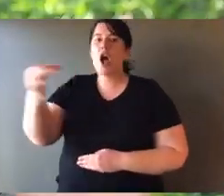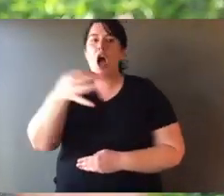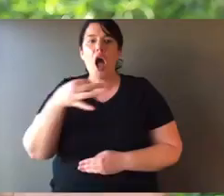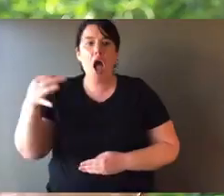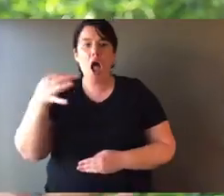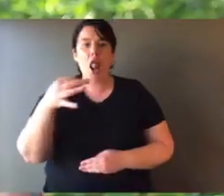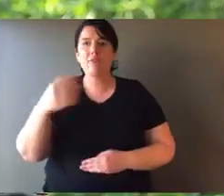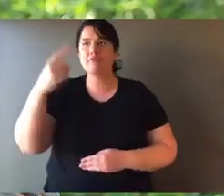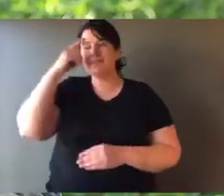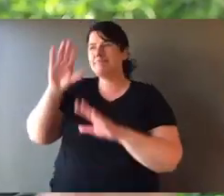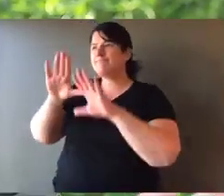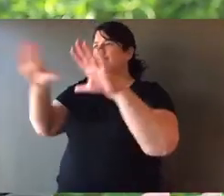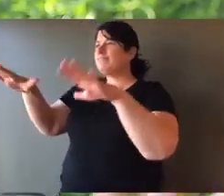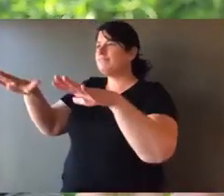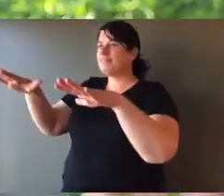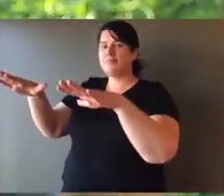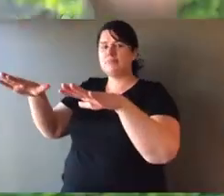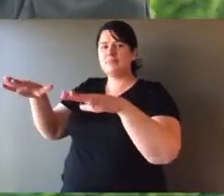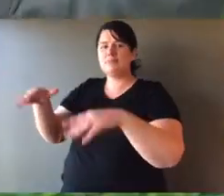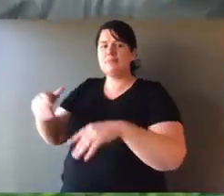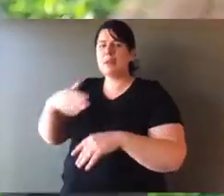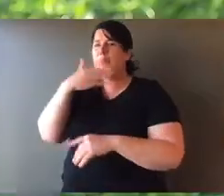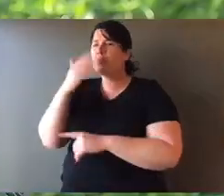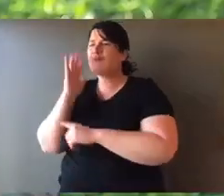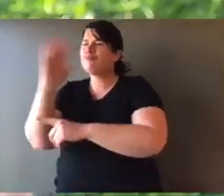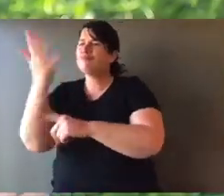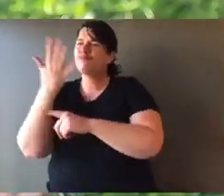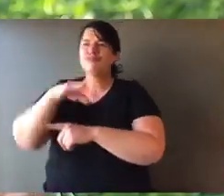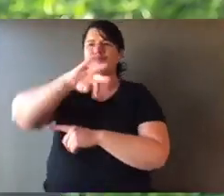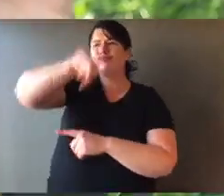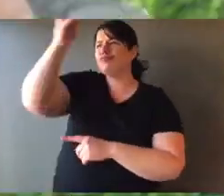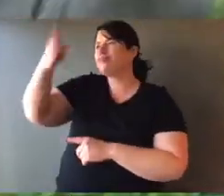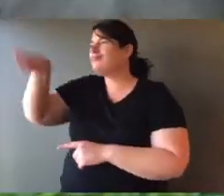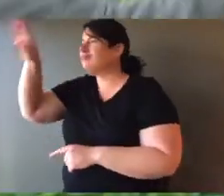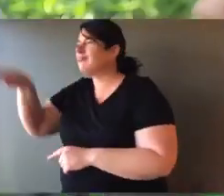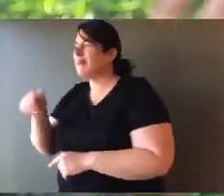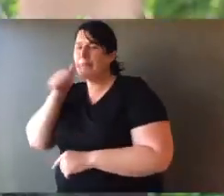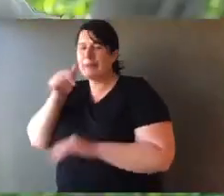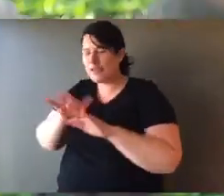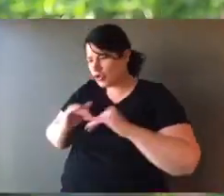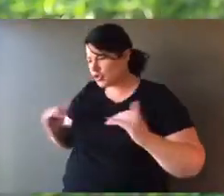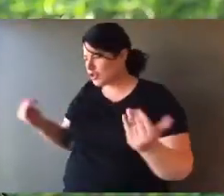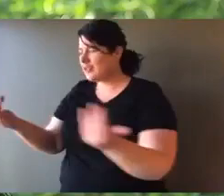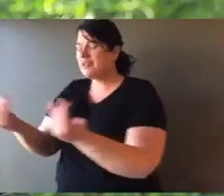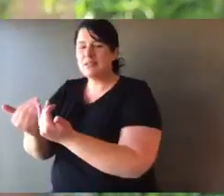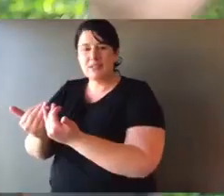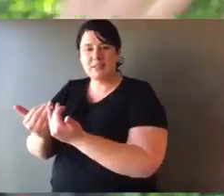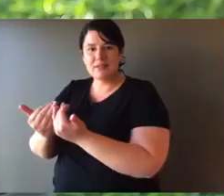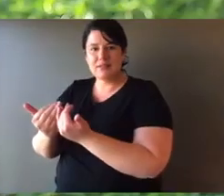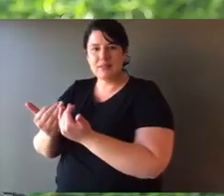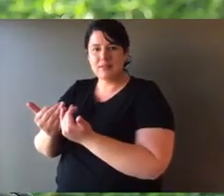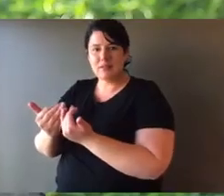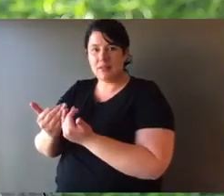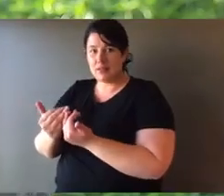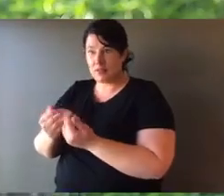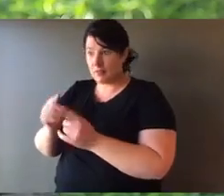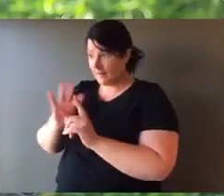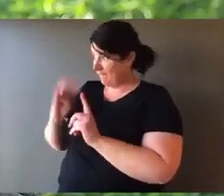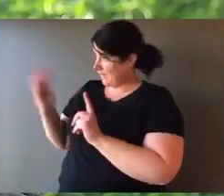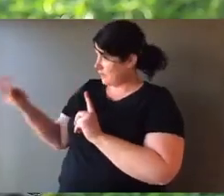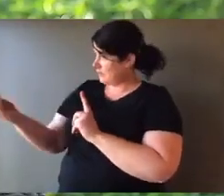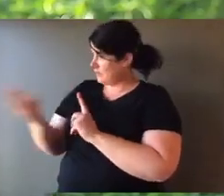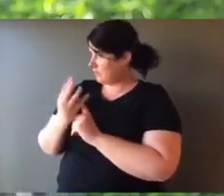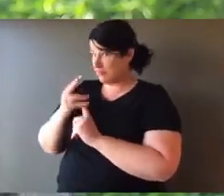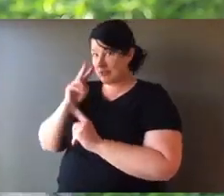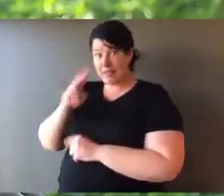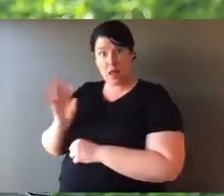island. It doesn't matter which island. See it out there in the ocean. You know, a nice habitat of landscapes and palm trees, a beach. See an island.